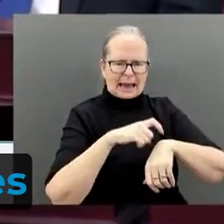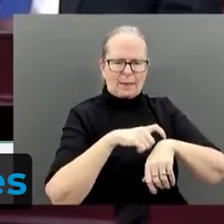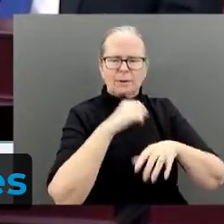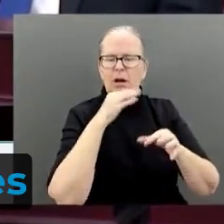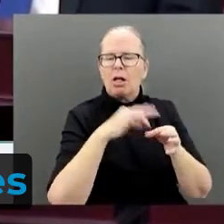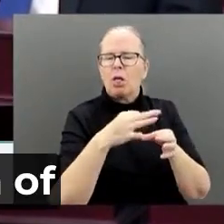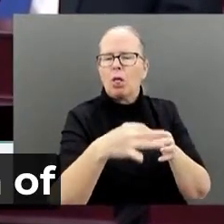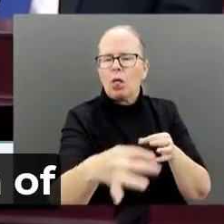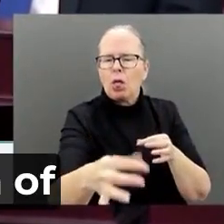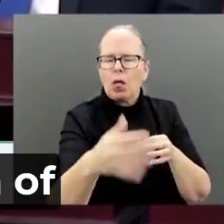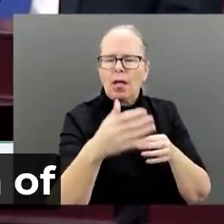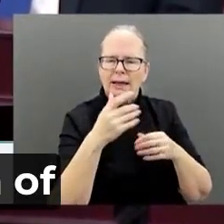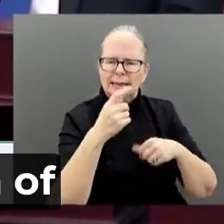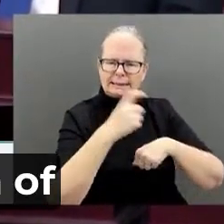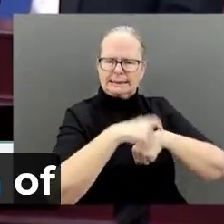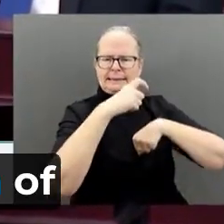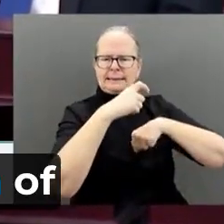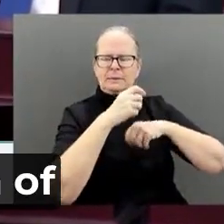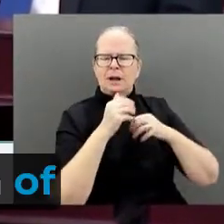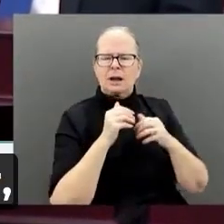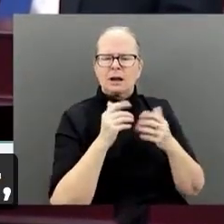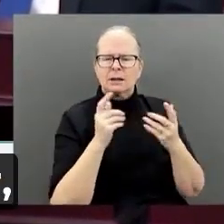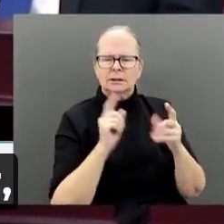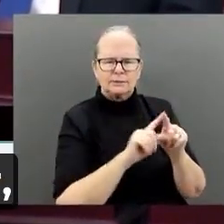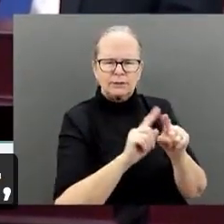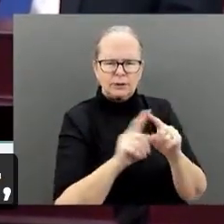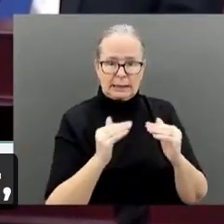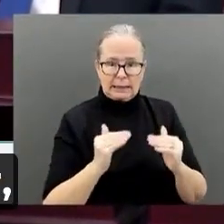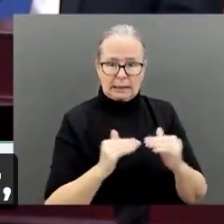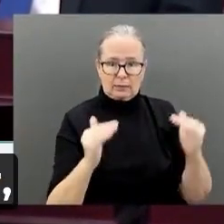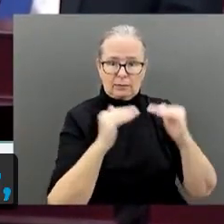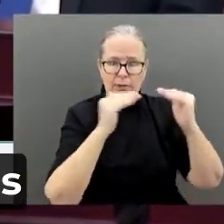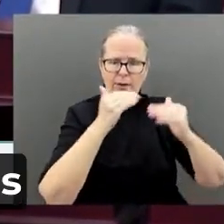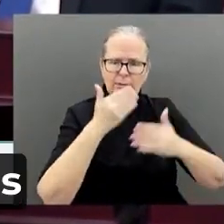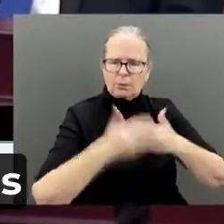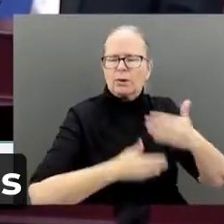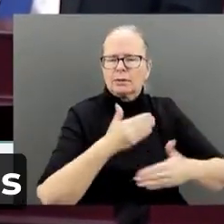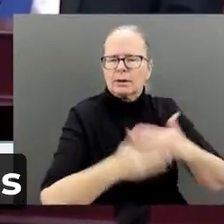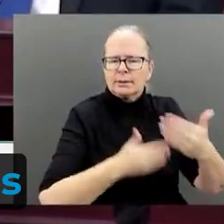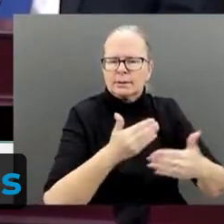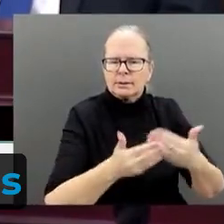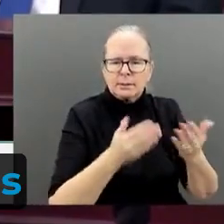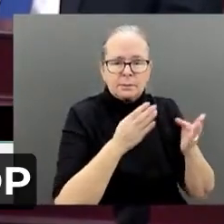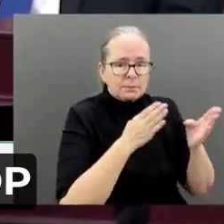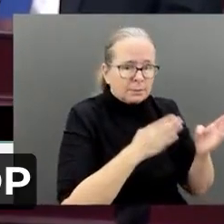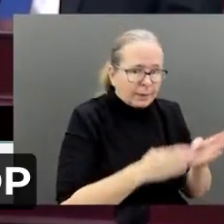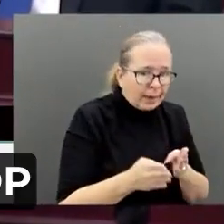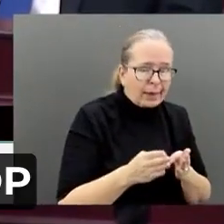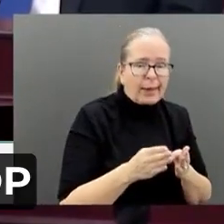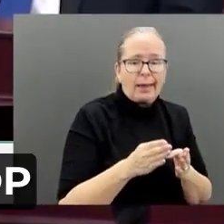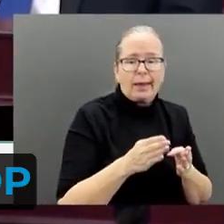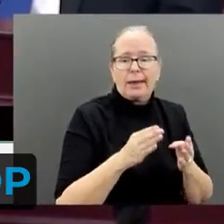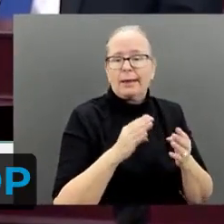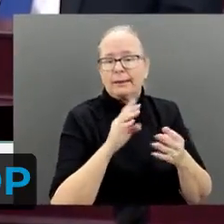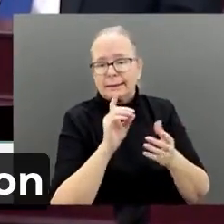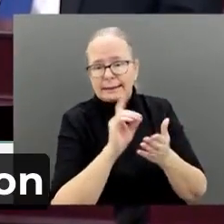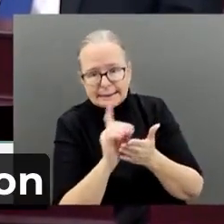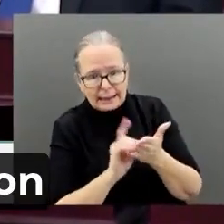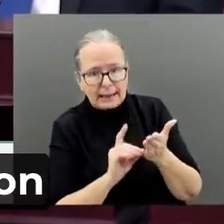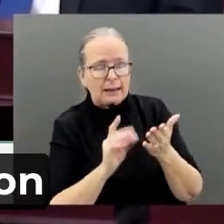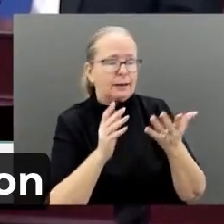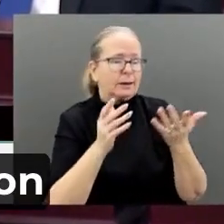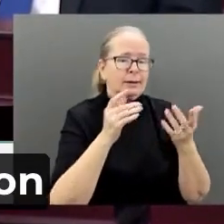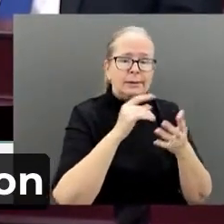diverse stages from planning to completion of these projects, and further given the ongoing concerns raised by the opposition NDP